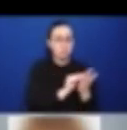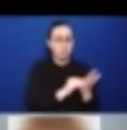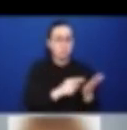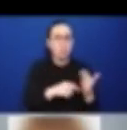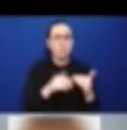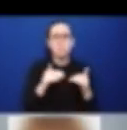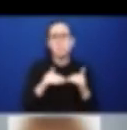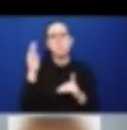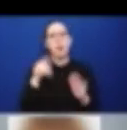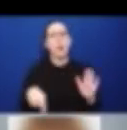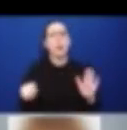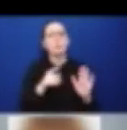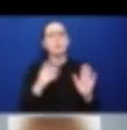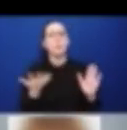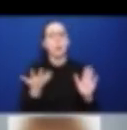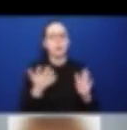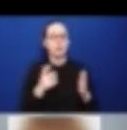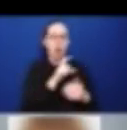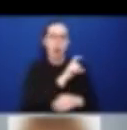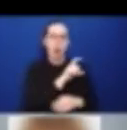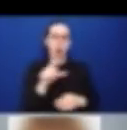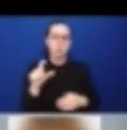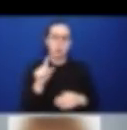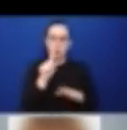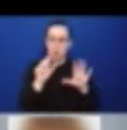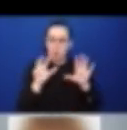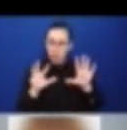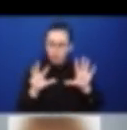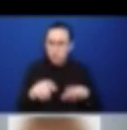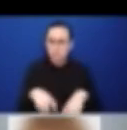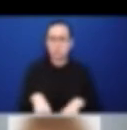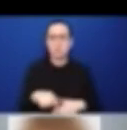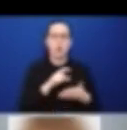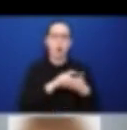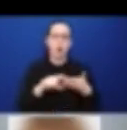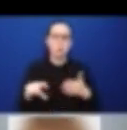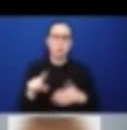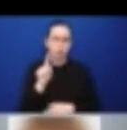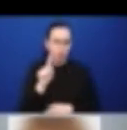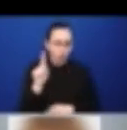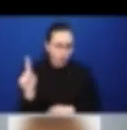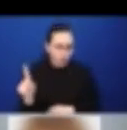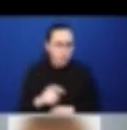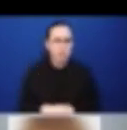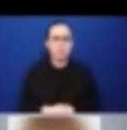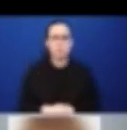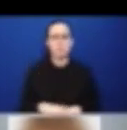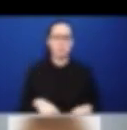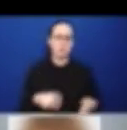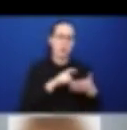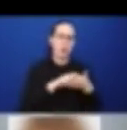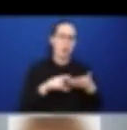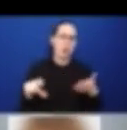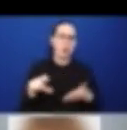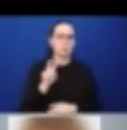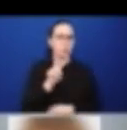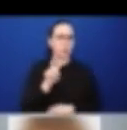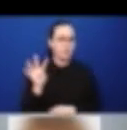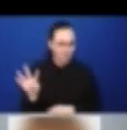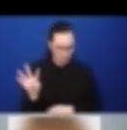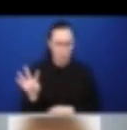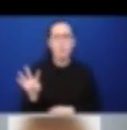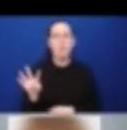and 24 remain the most commonly captured in our model with across the different income categories,